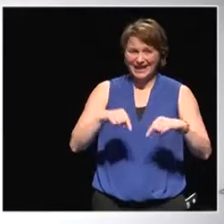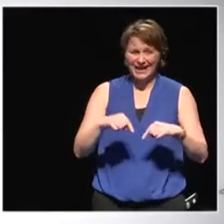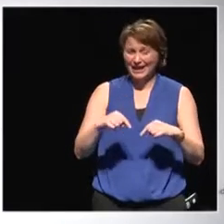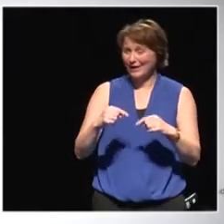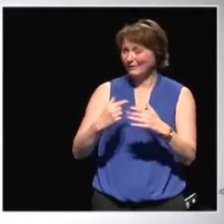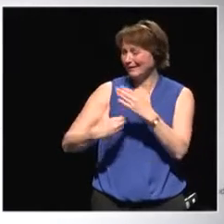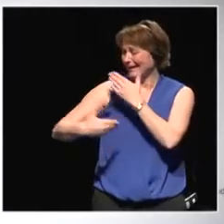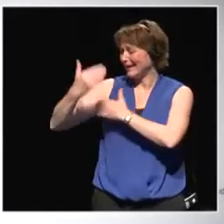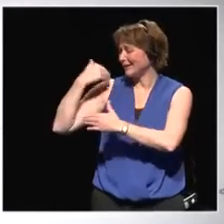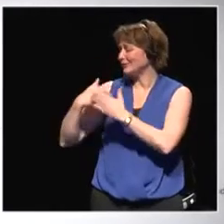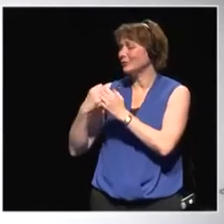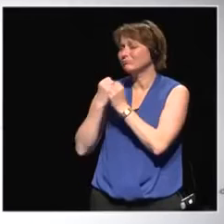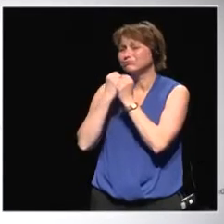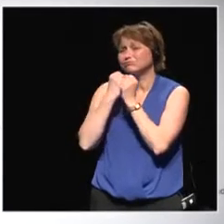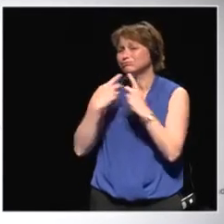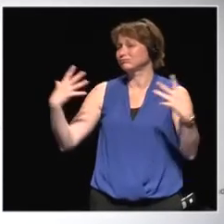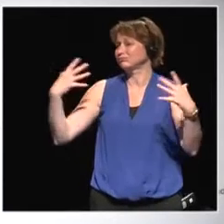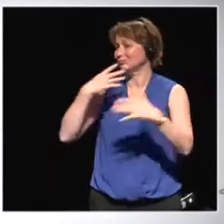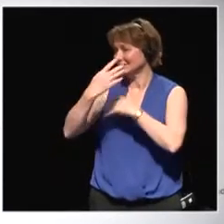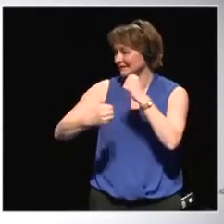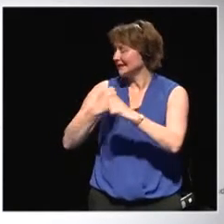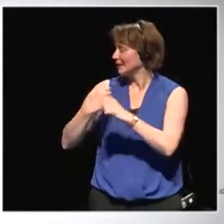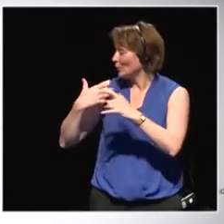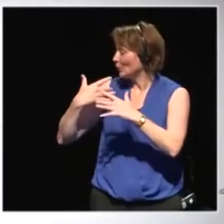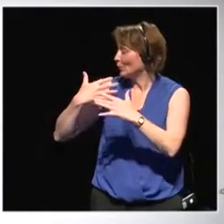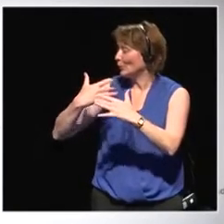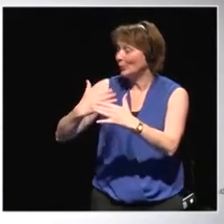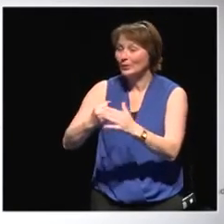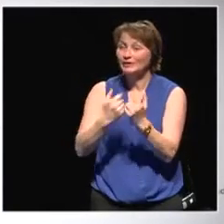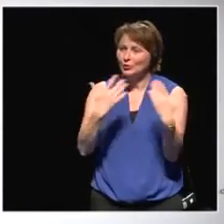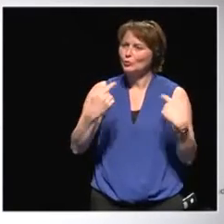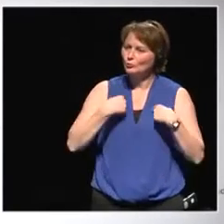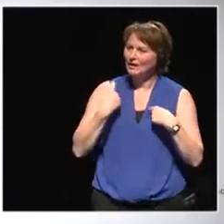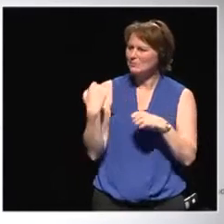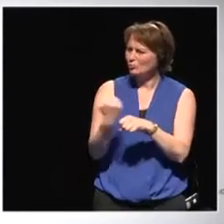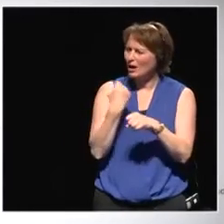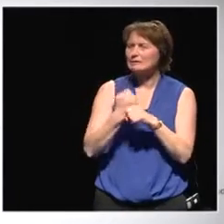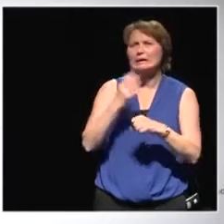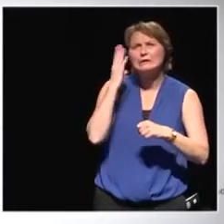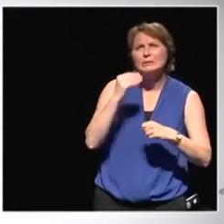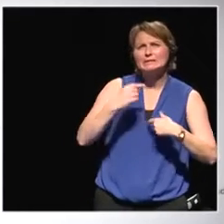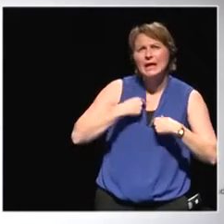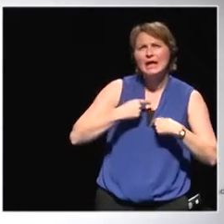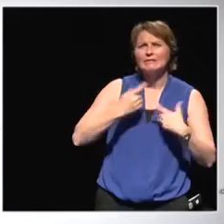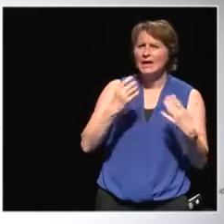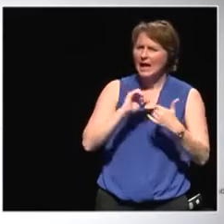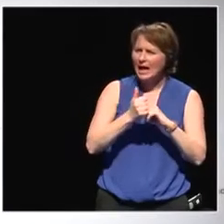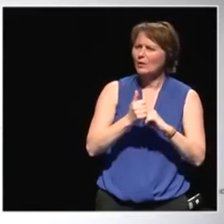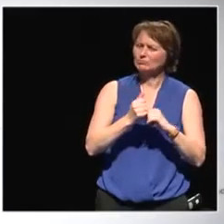of history and certainly 150 years of very practical experience in implementing this kind of pedagogics as well. In